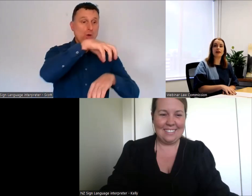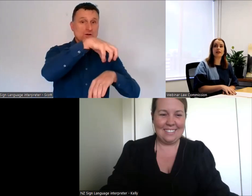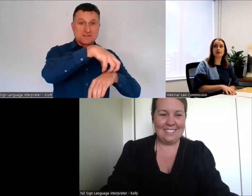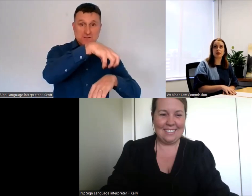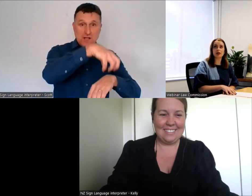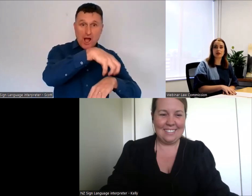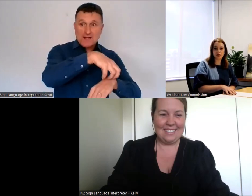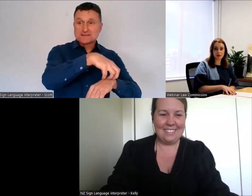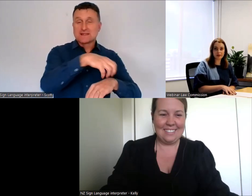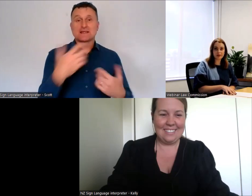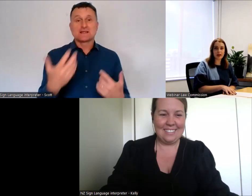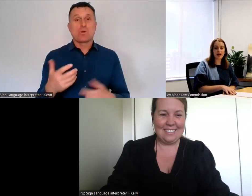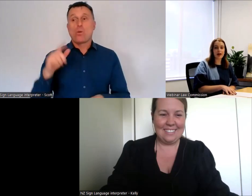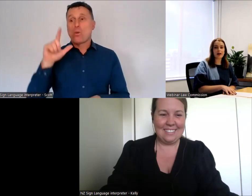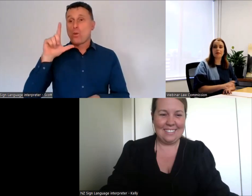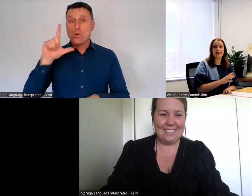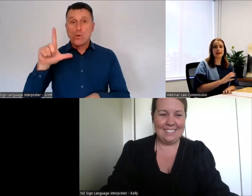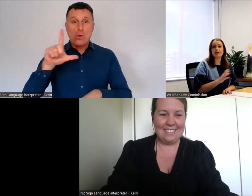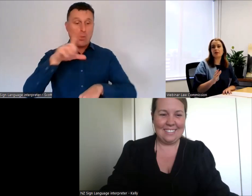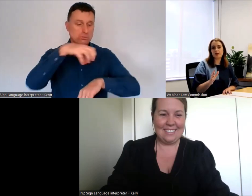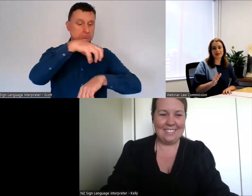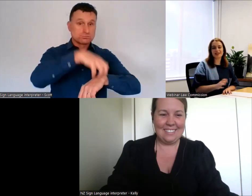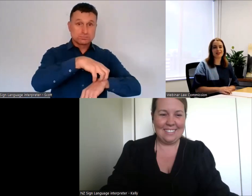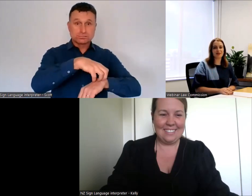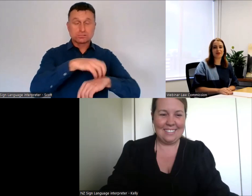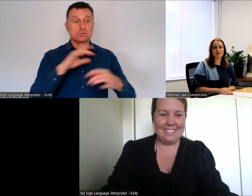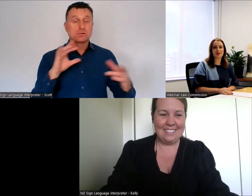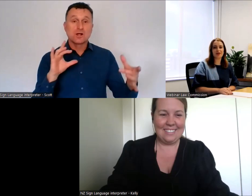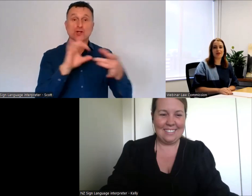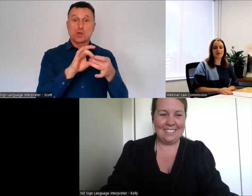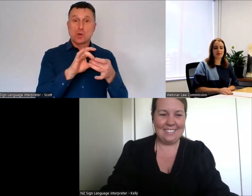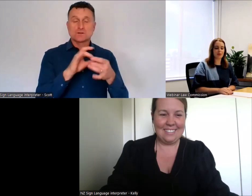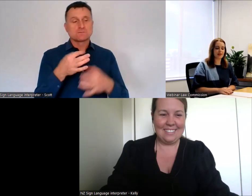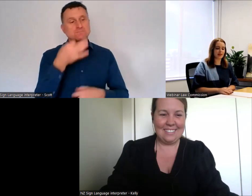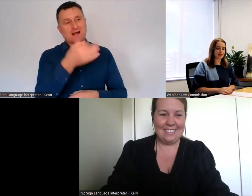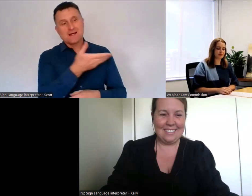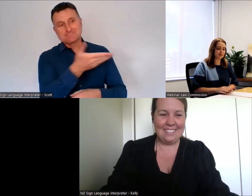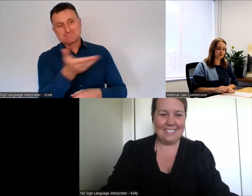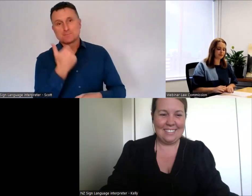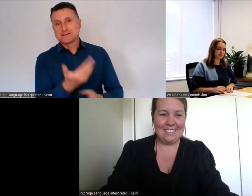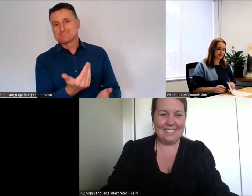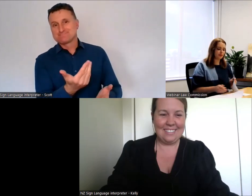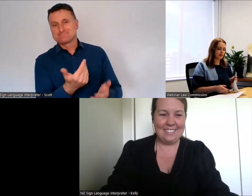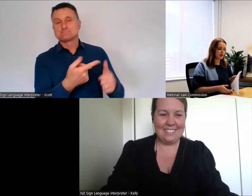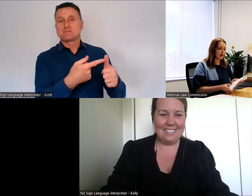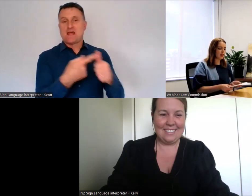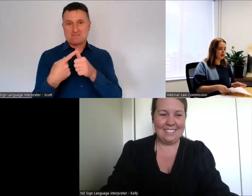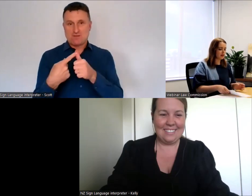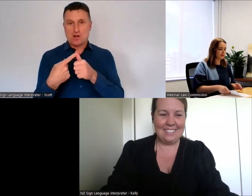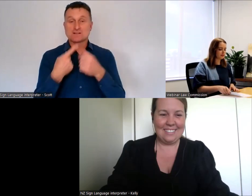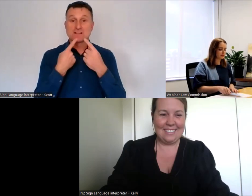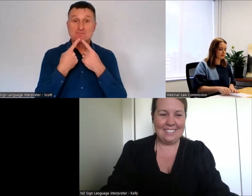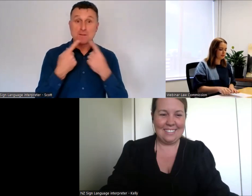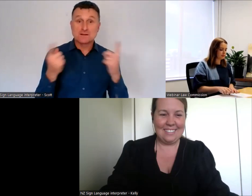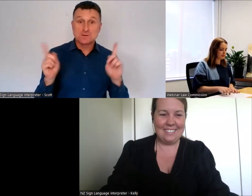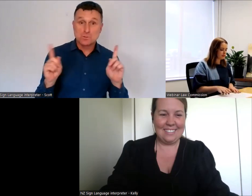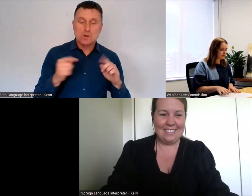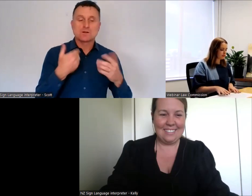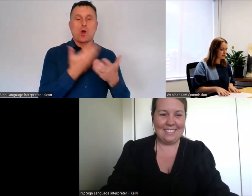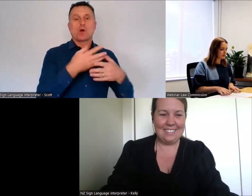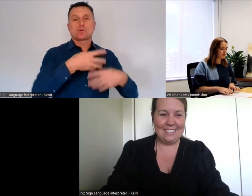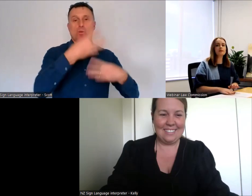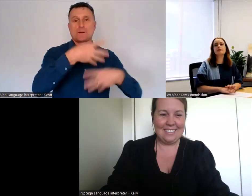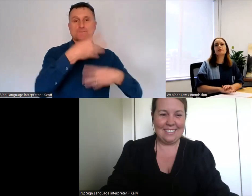Find a Lawyer tool. And again, all the details for those are on our website. A third